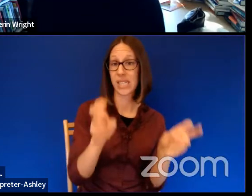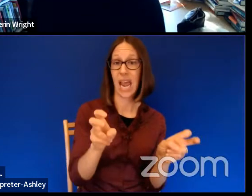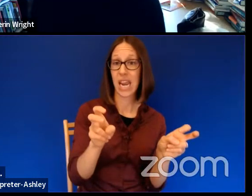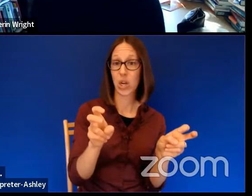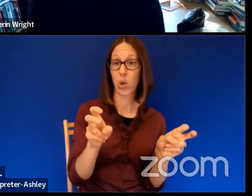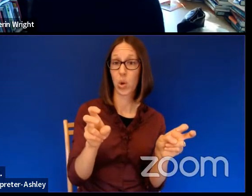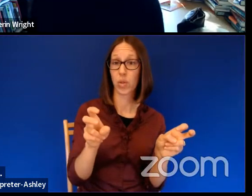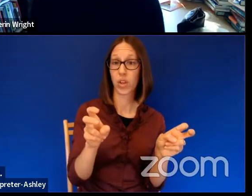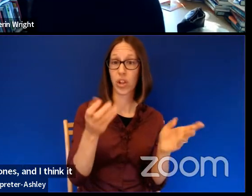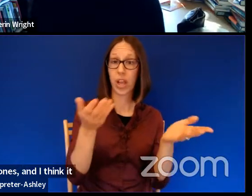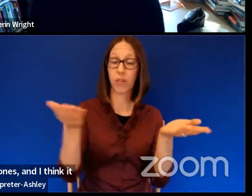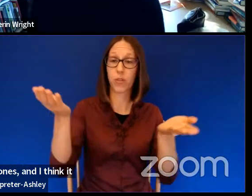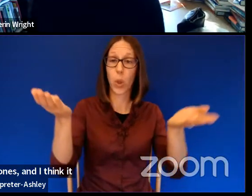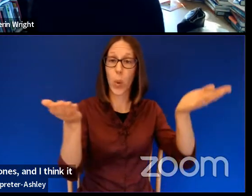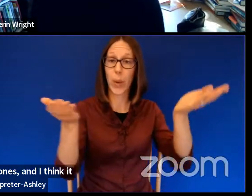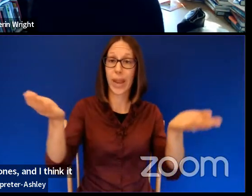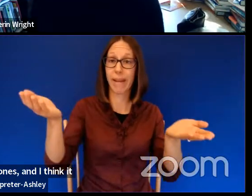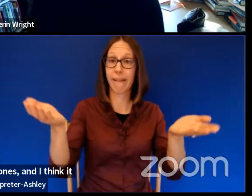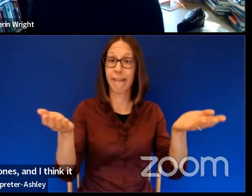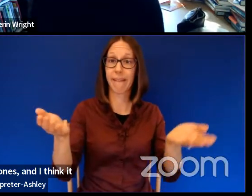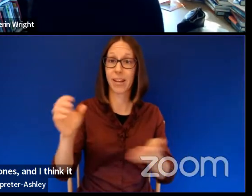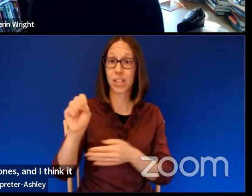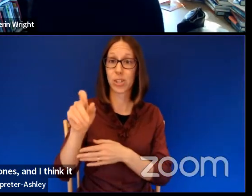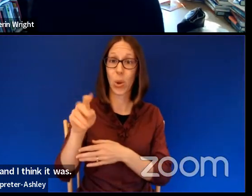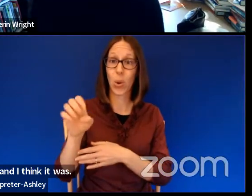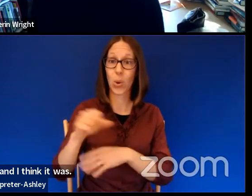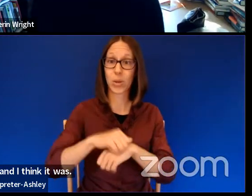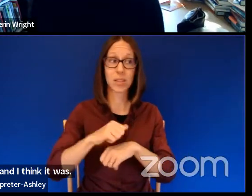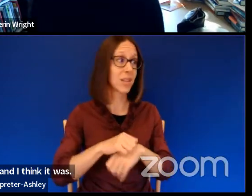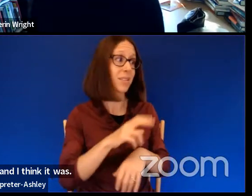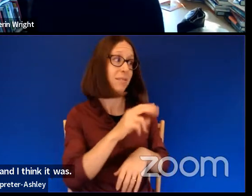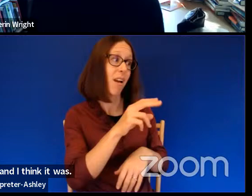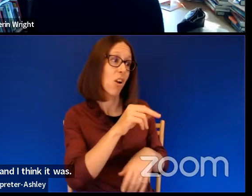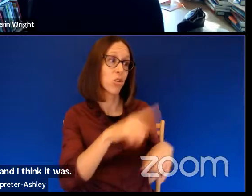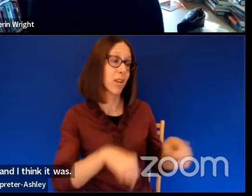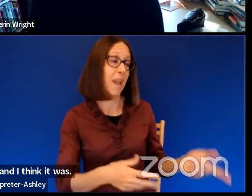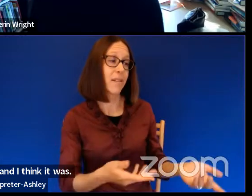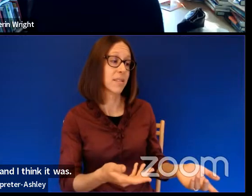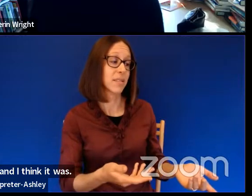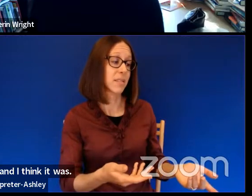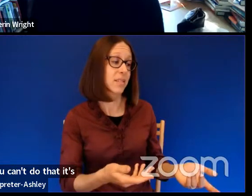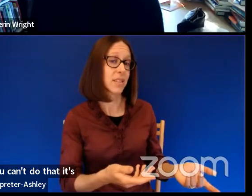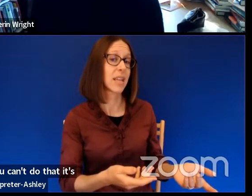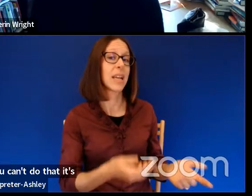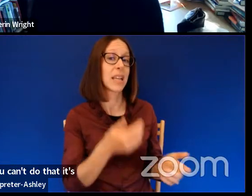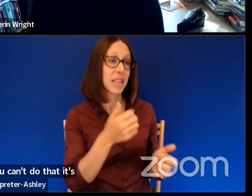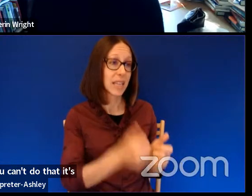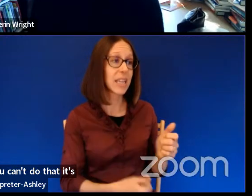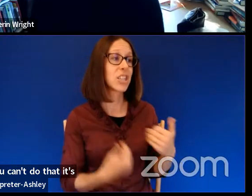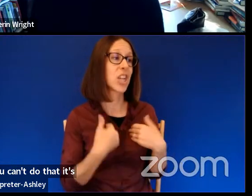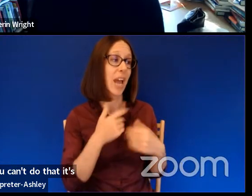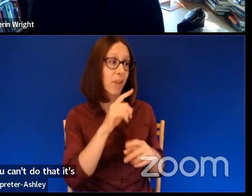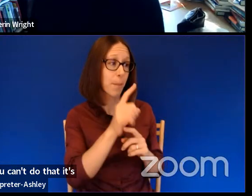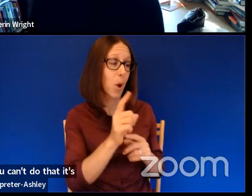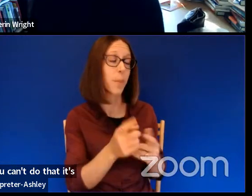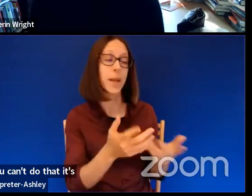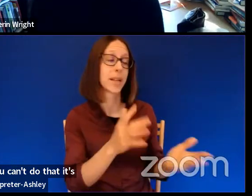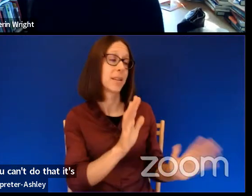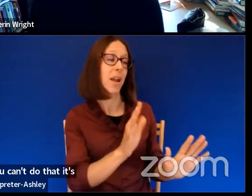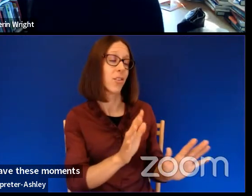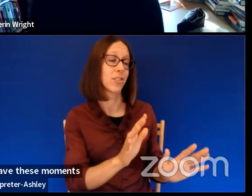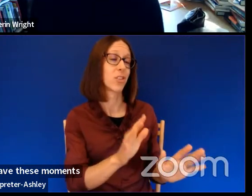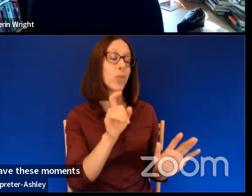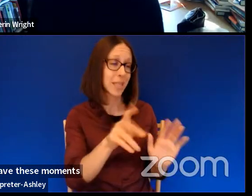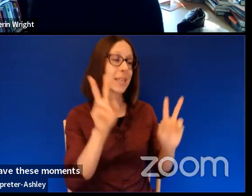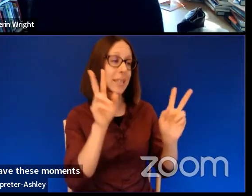And, uh, I think it was my, one of my readers was like, you can't do that. It's just, you know, they're, they each have these moments. Um, and I